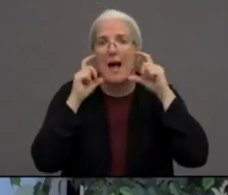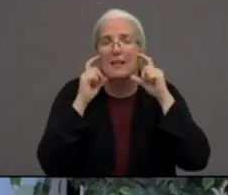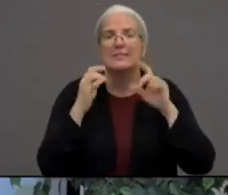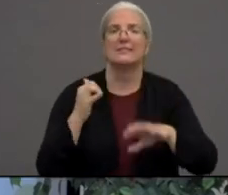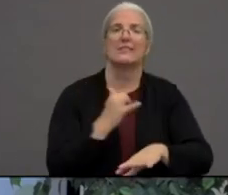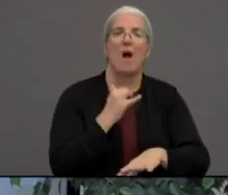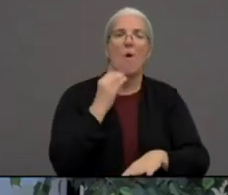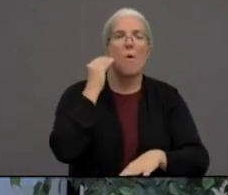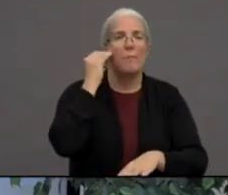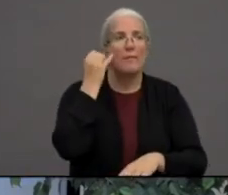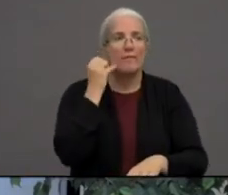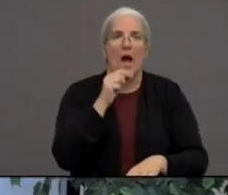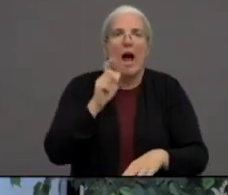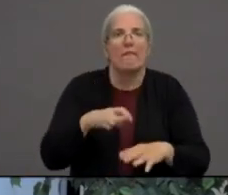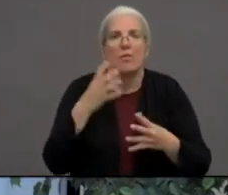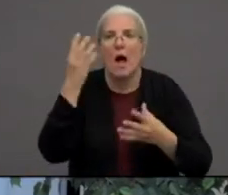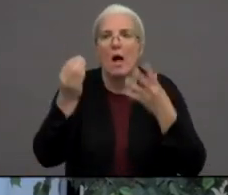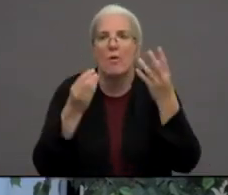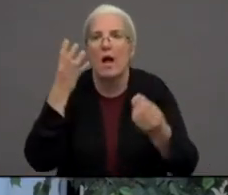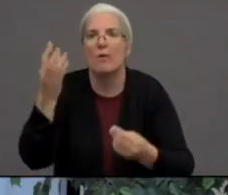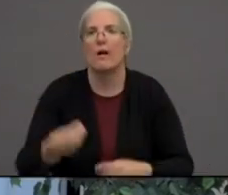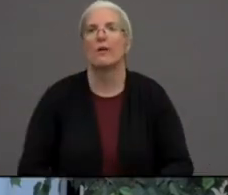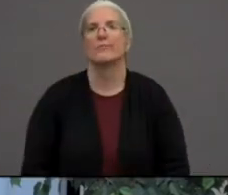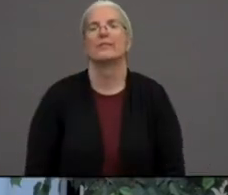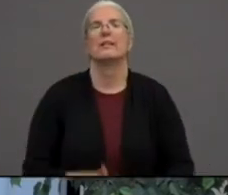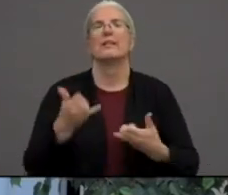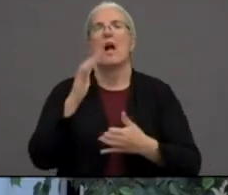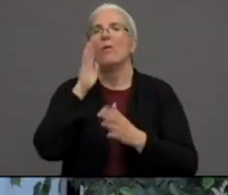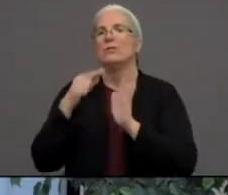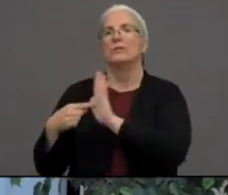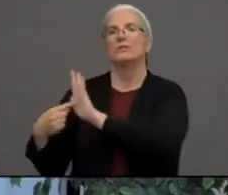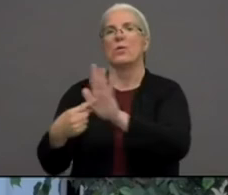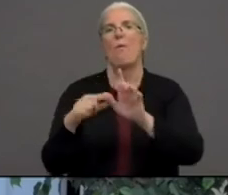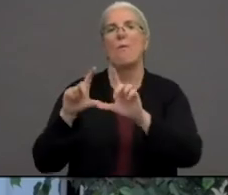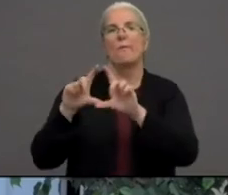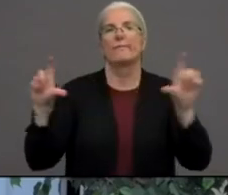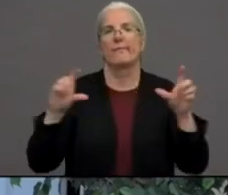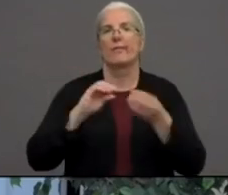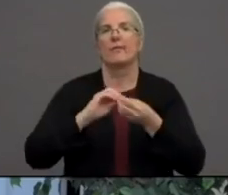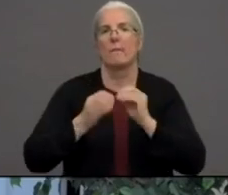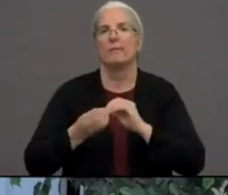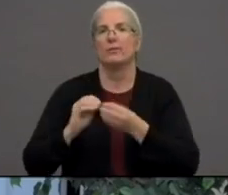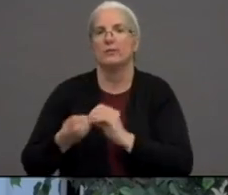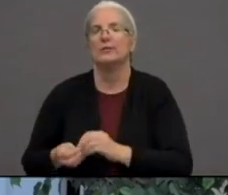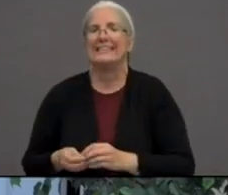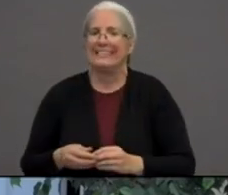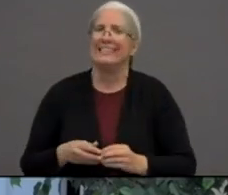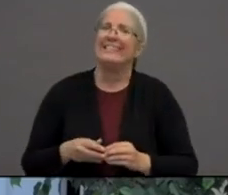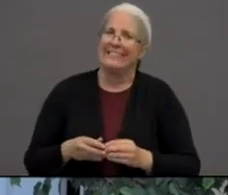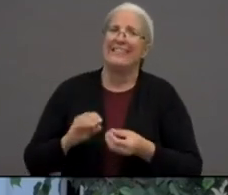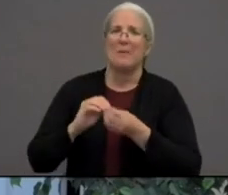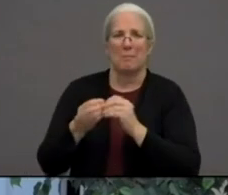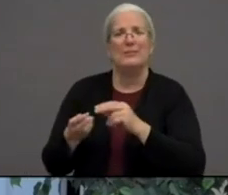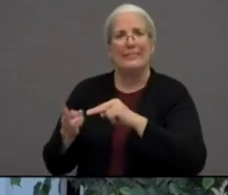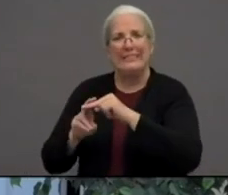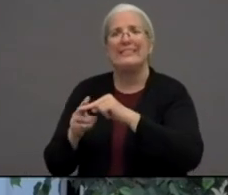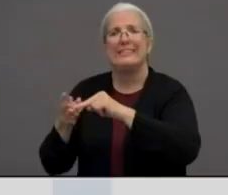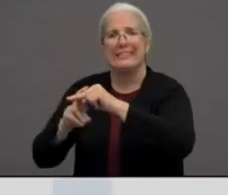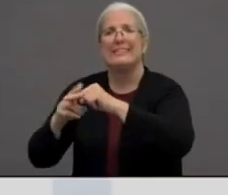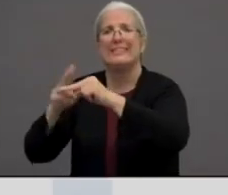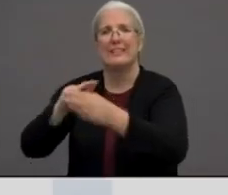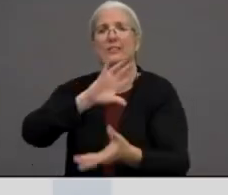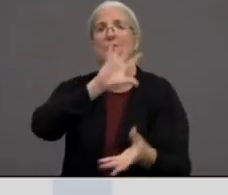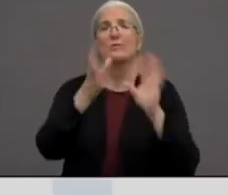go out. If we take a look at the data dashboard here, and you can see, Omar, we are surging. Cumulative cases right now, 8